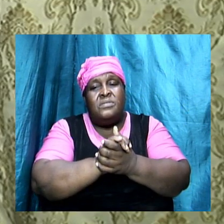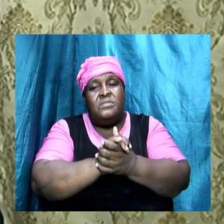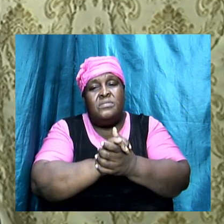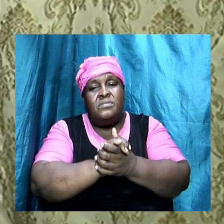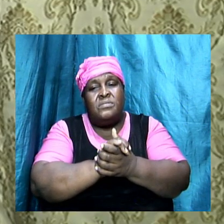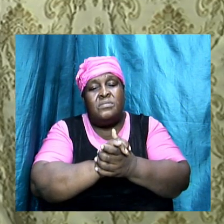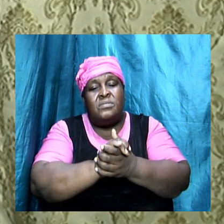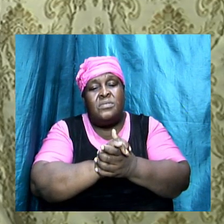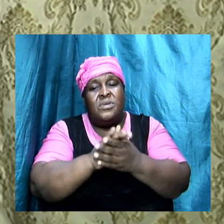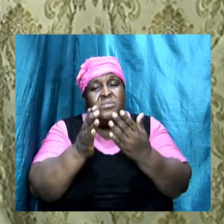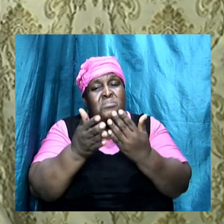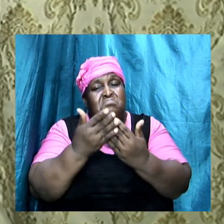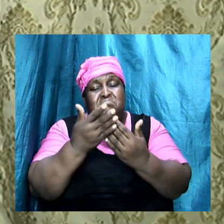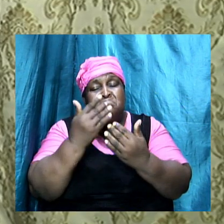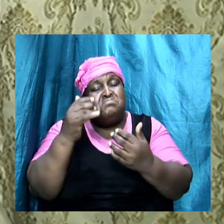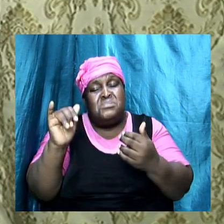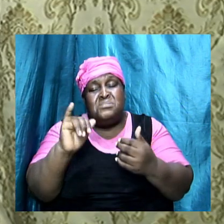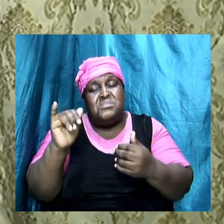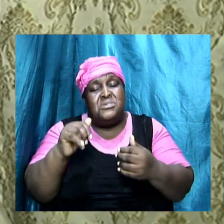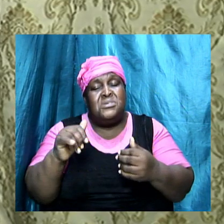it was a similar thing